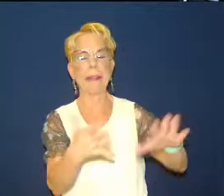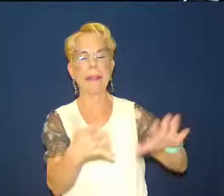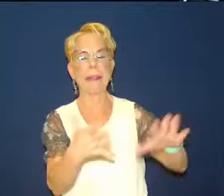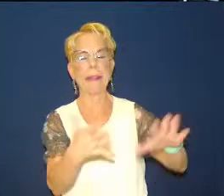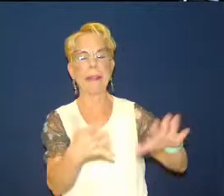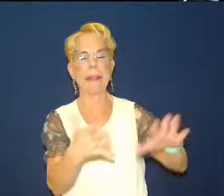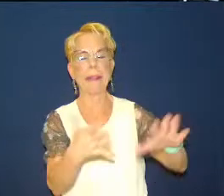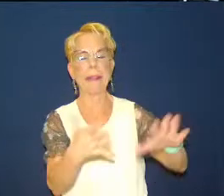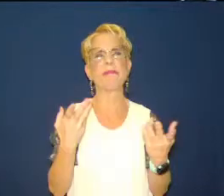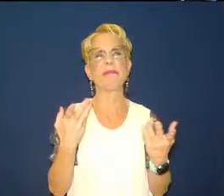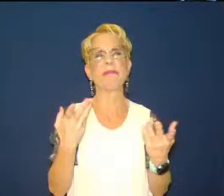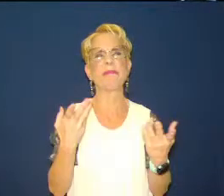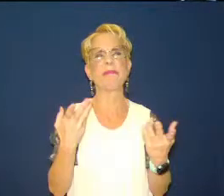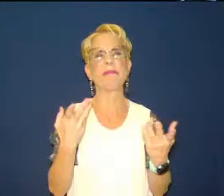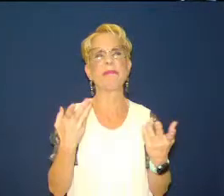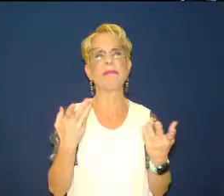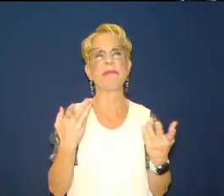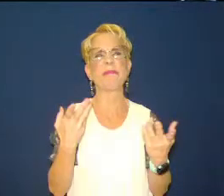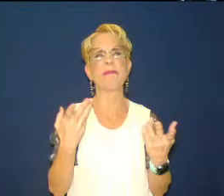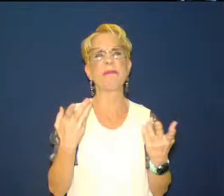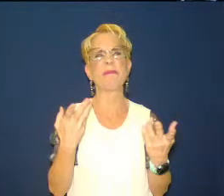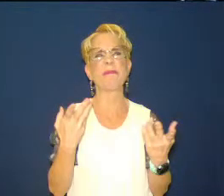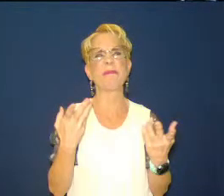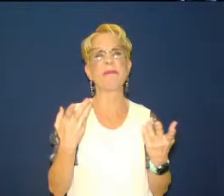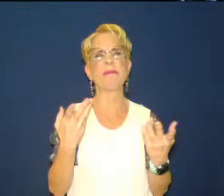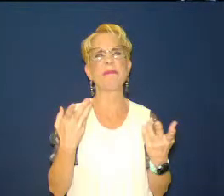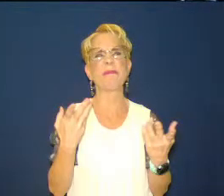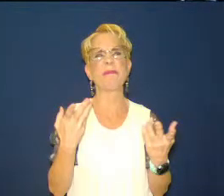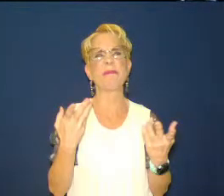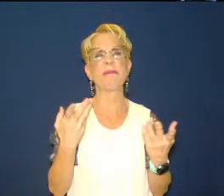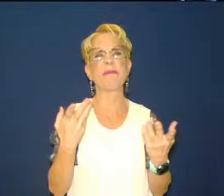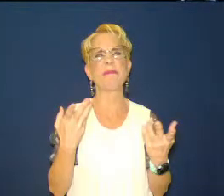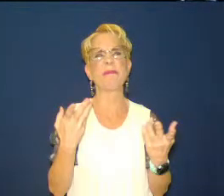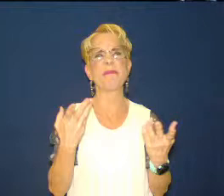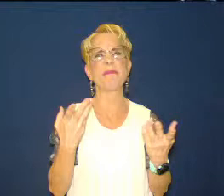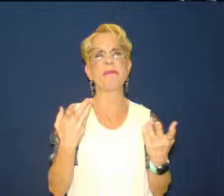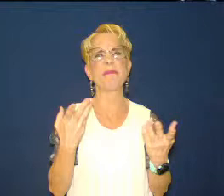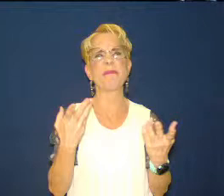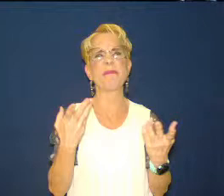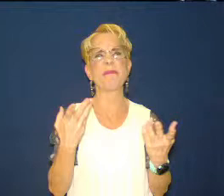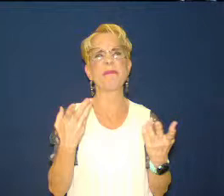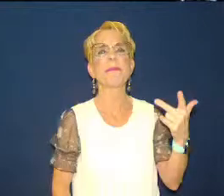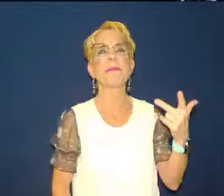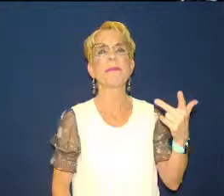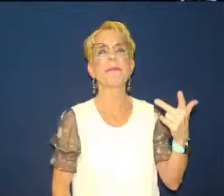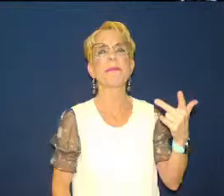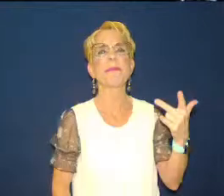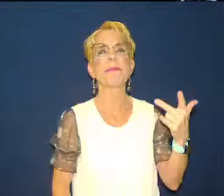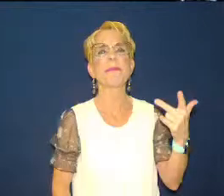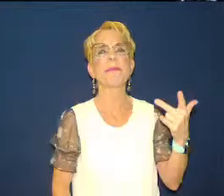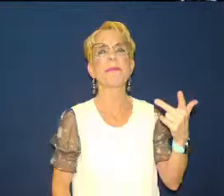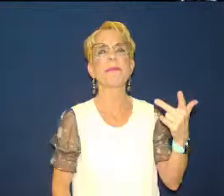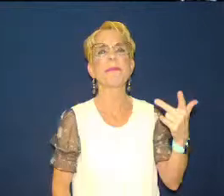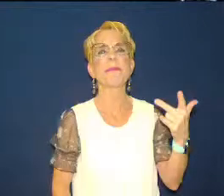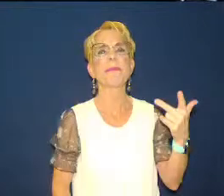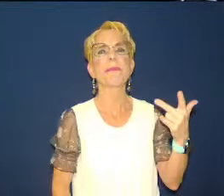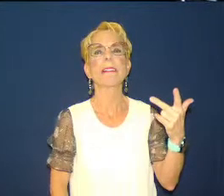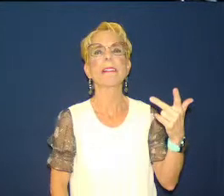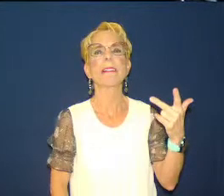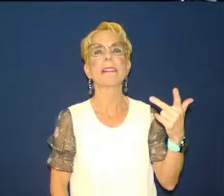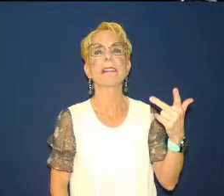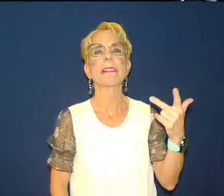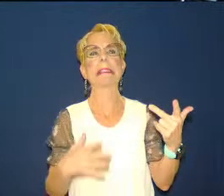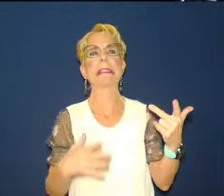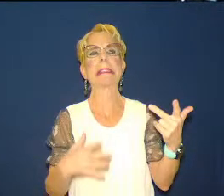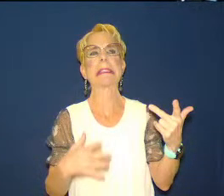alive and then the third one said it's almost as if somebody forgot to tell them that their lives had come to an